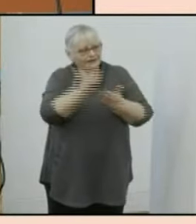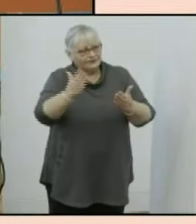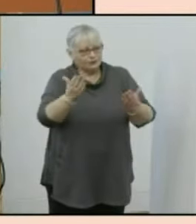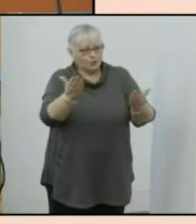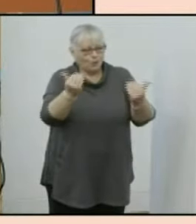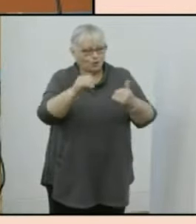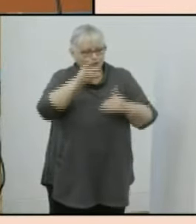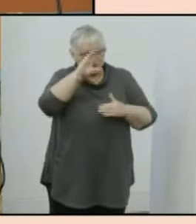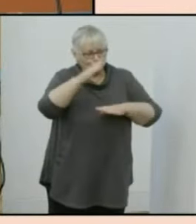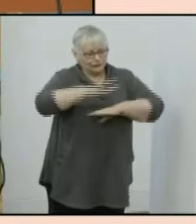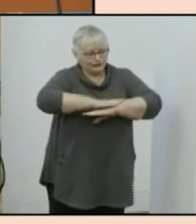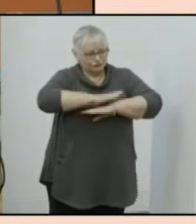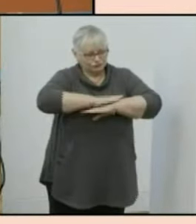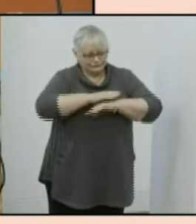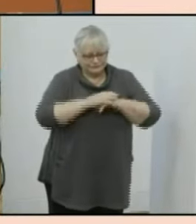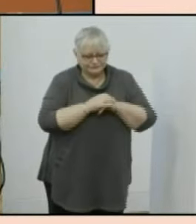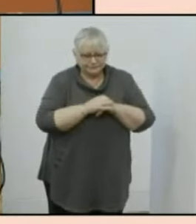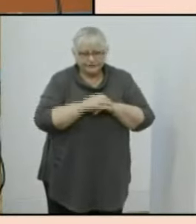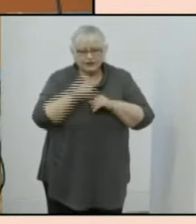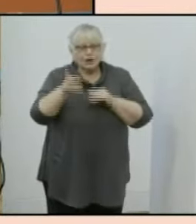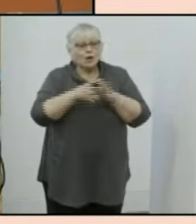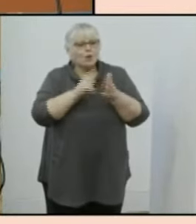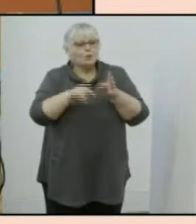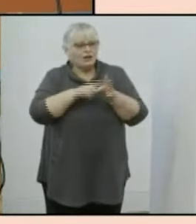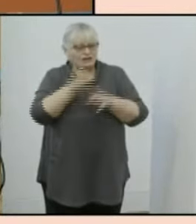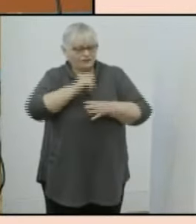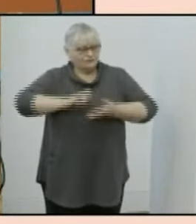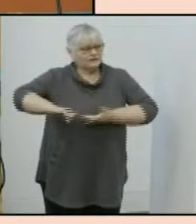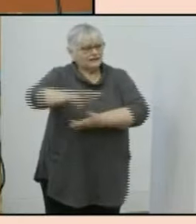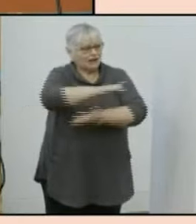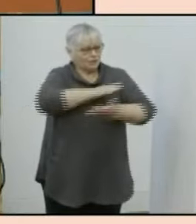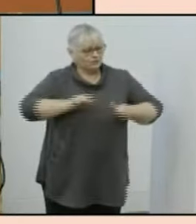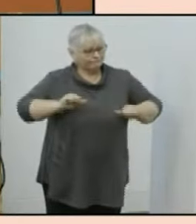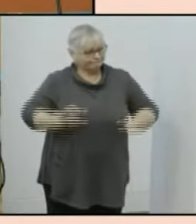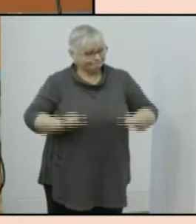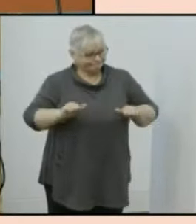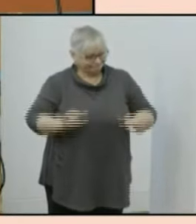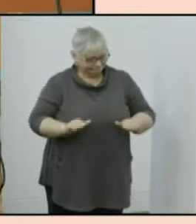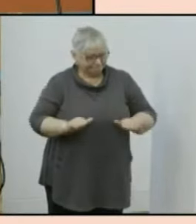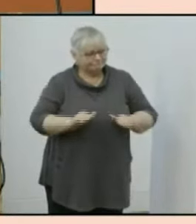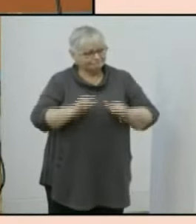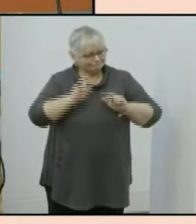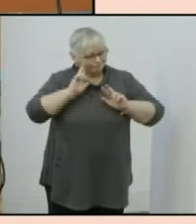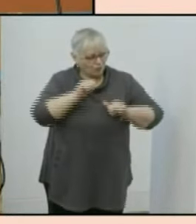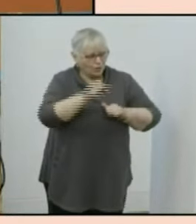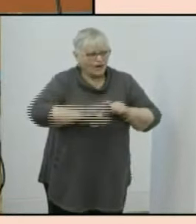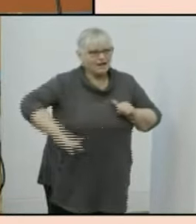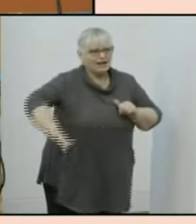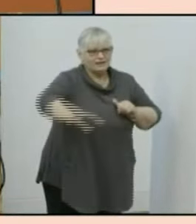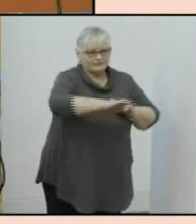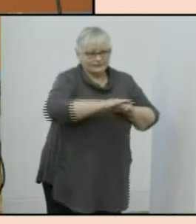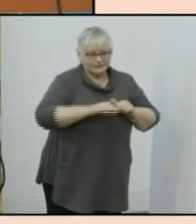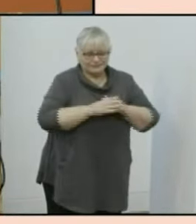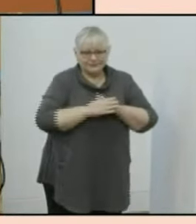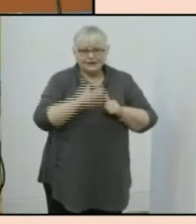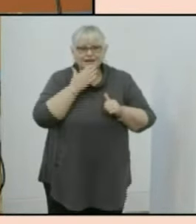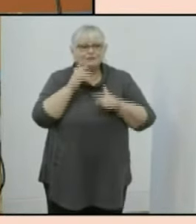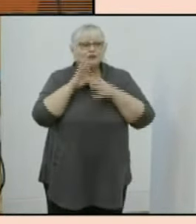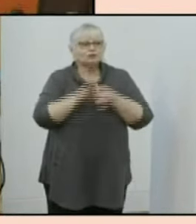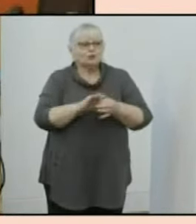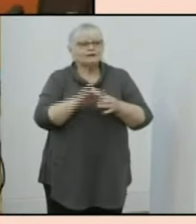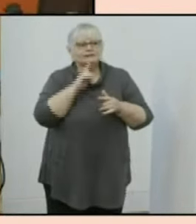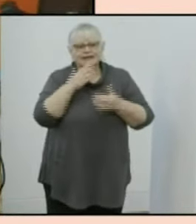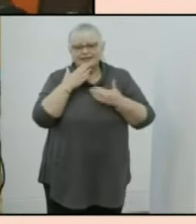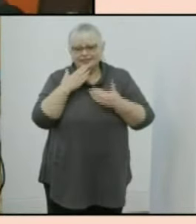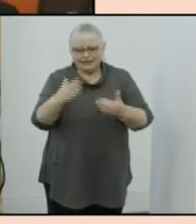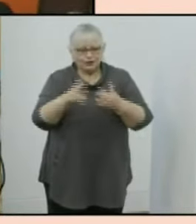welcome to country. Wally is a Ngunnawal man and traditional custodian of the lands where we meet today. Can you please join me in